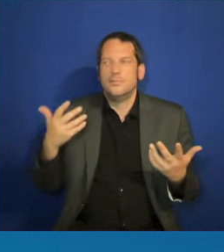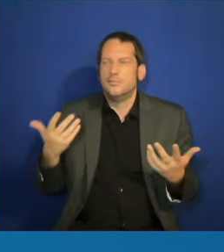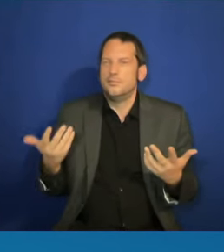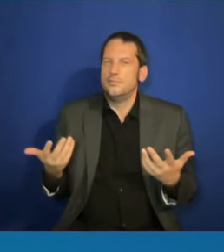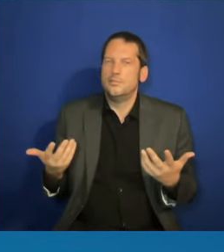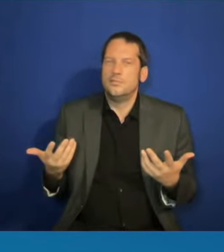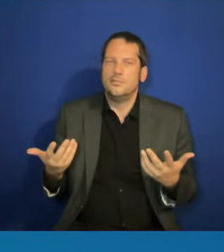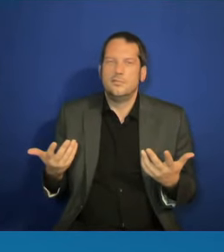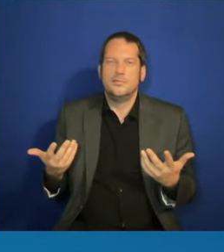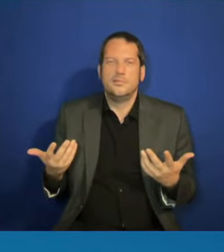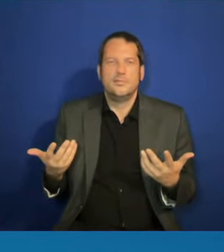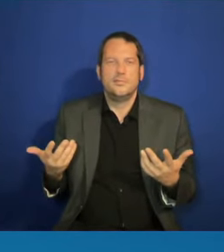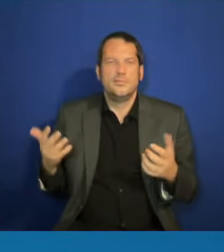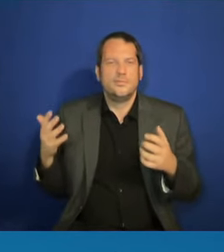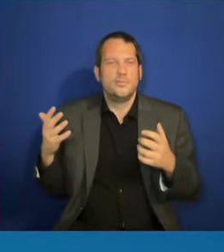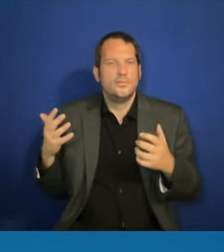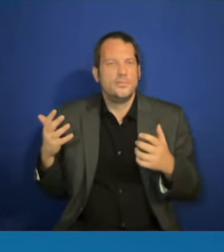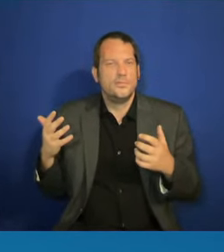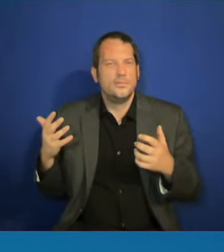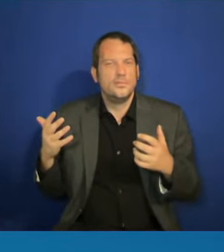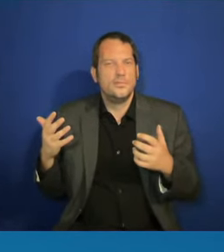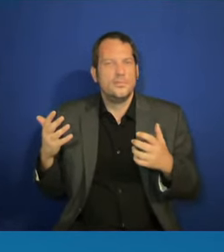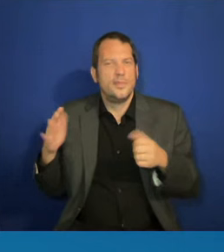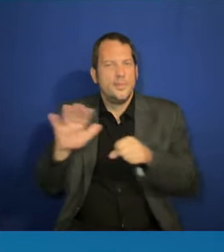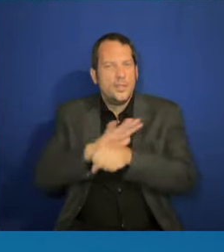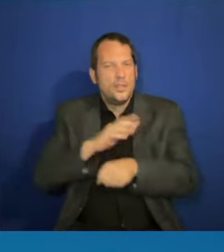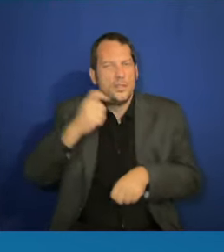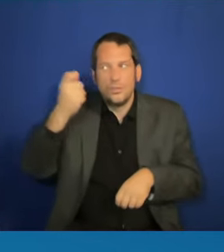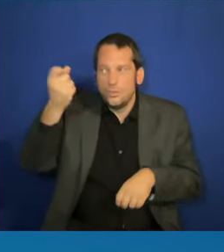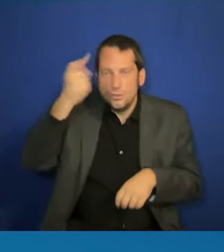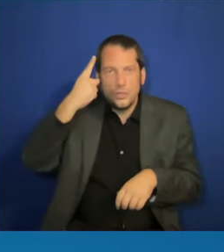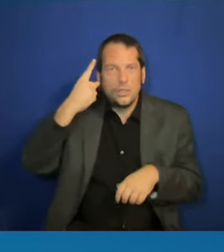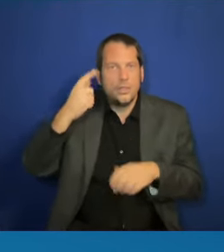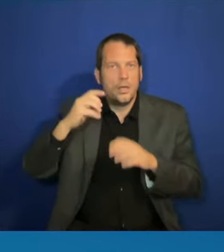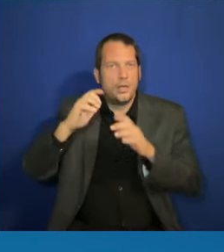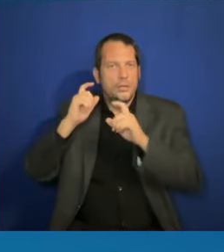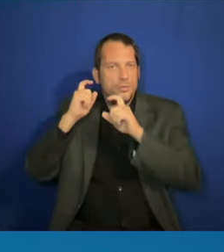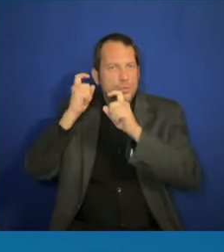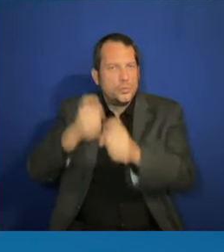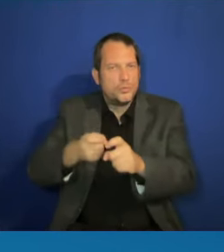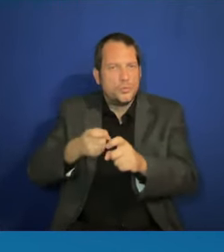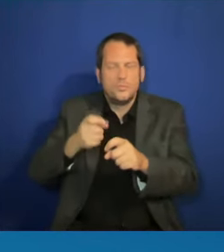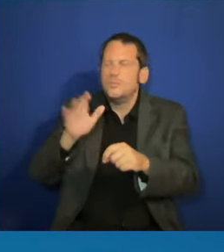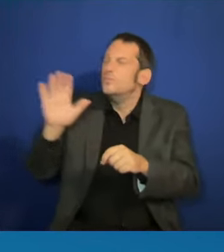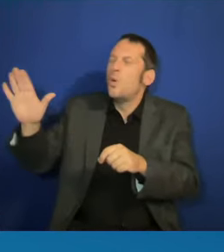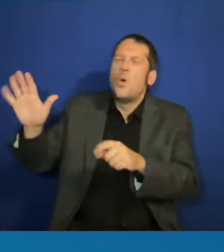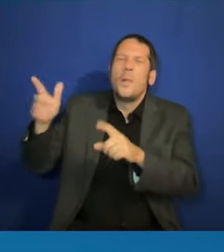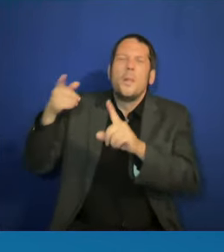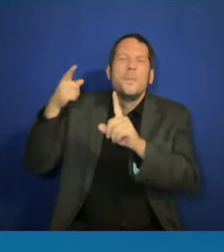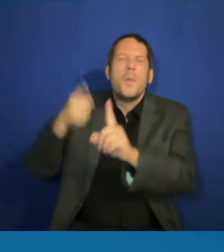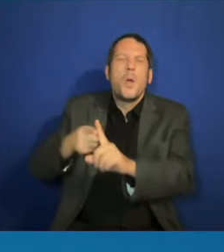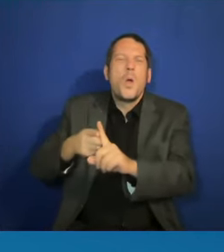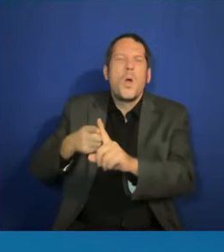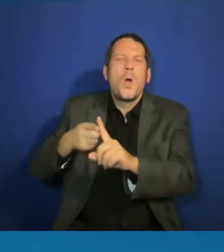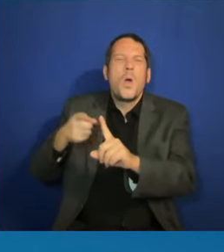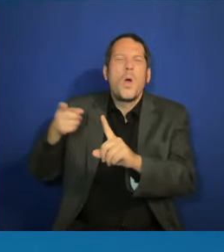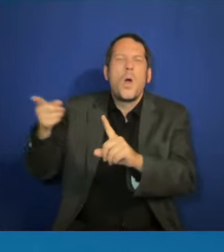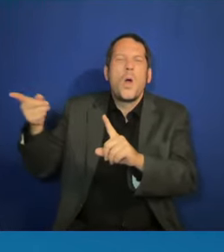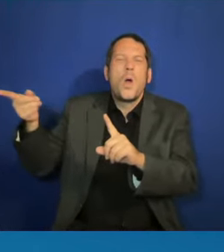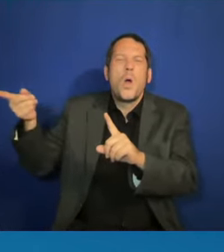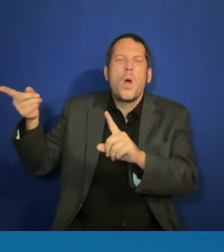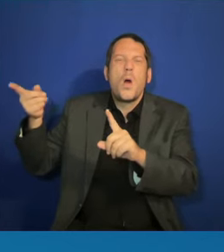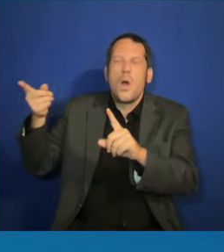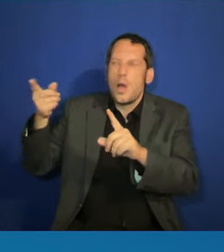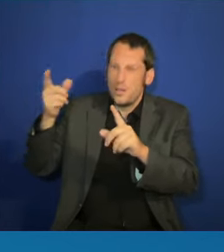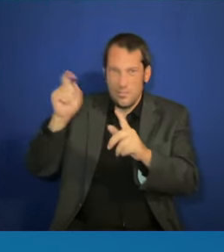look now at what's happening, where there's supposed to be progress, and instead these extremist so-called leaders are trying to take us back. They're trying to